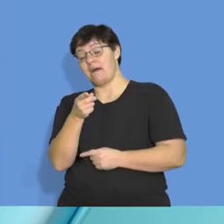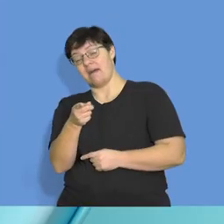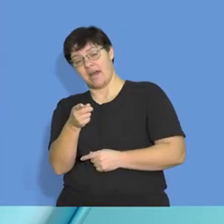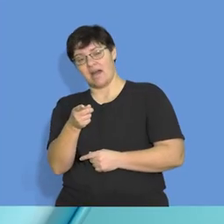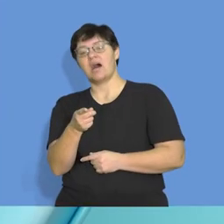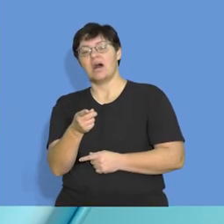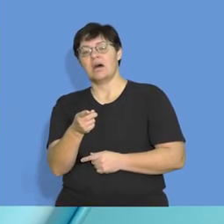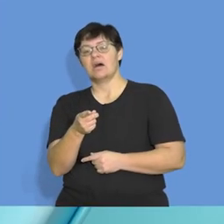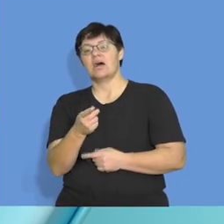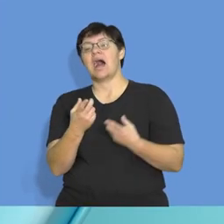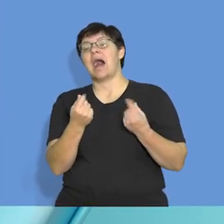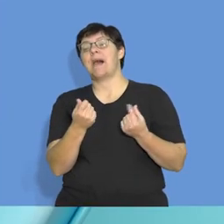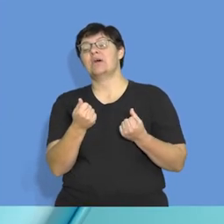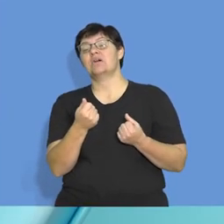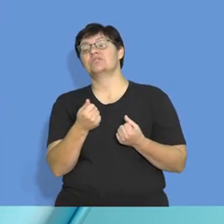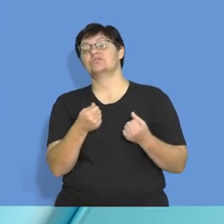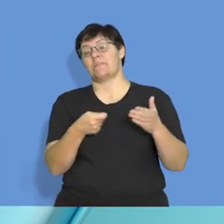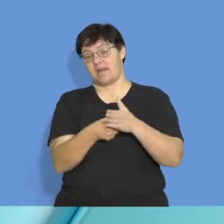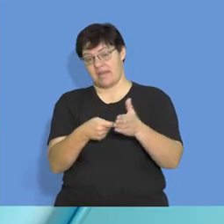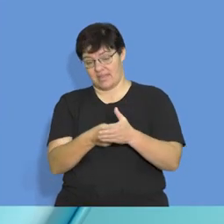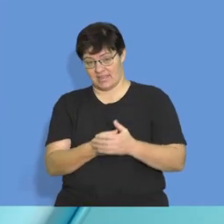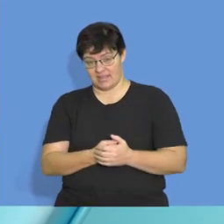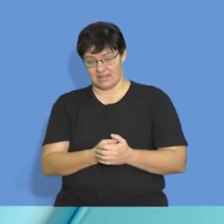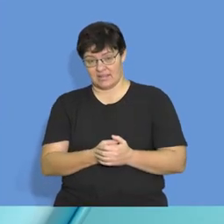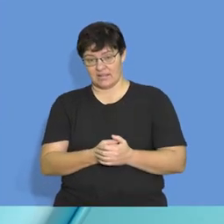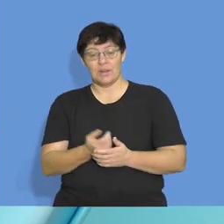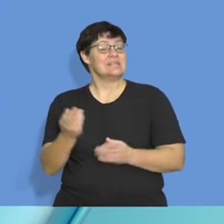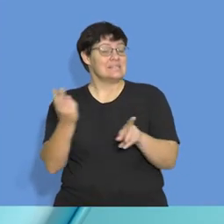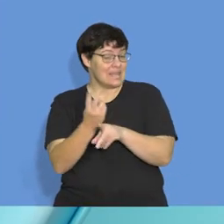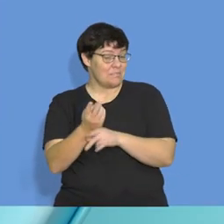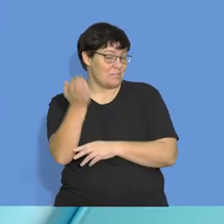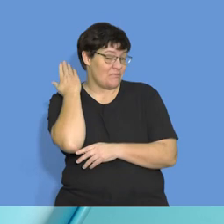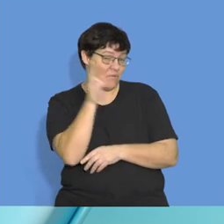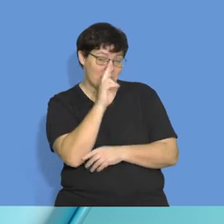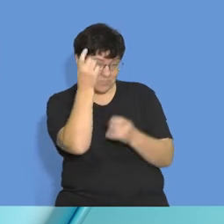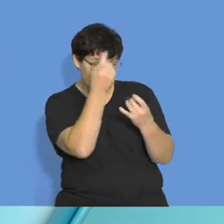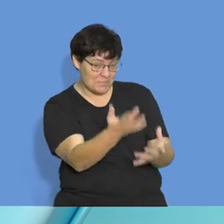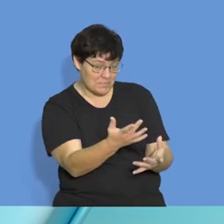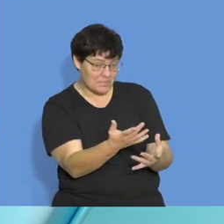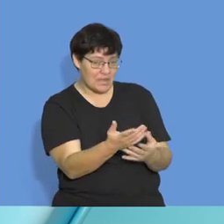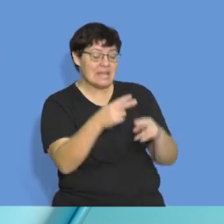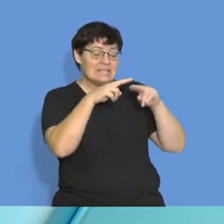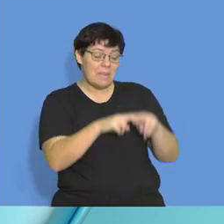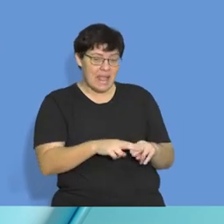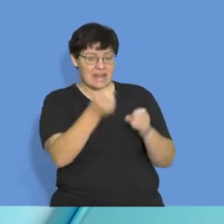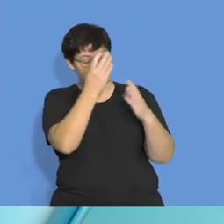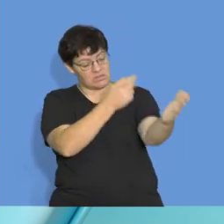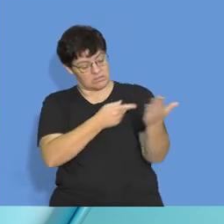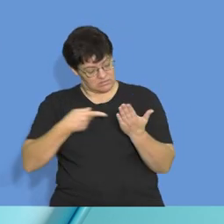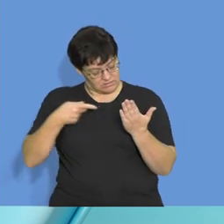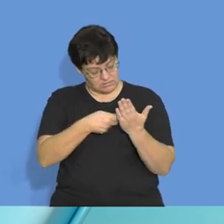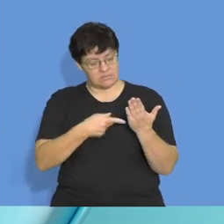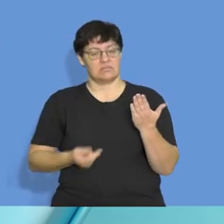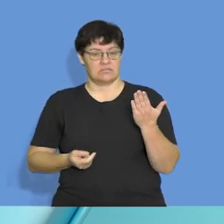purchaser's figure. Right? But like I alluded to early on, depending on the information that is given to you, very often